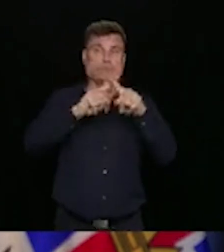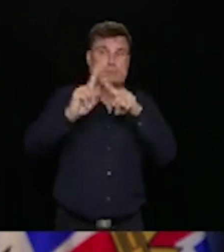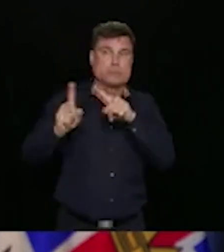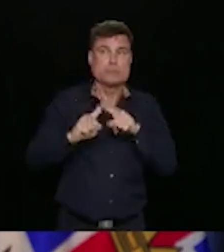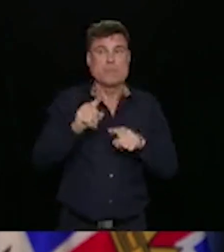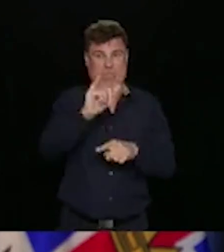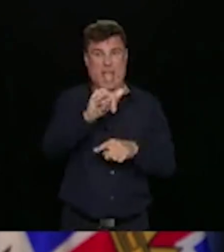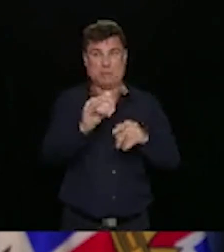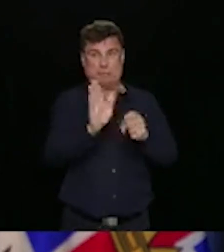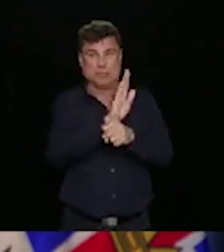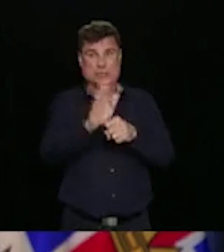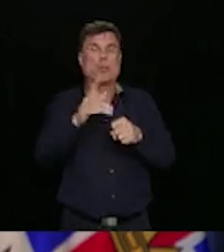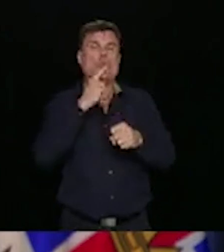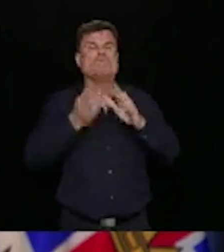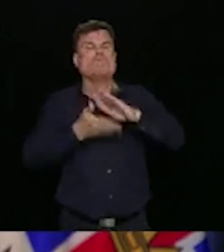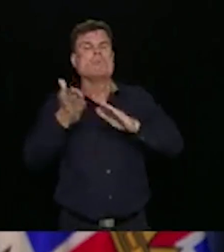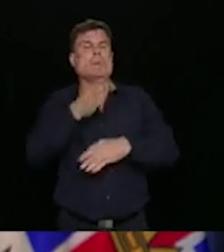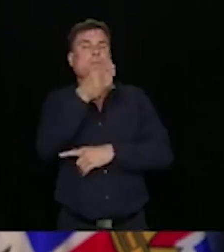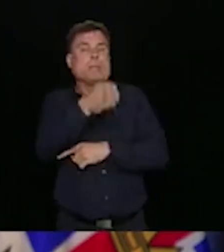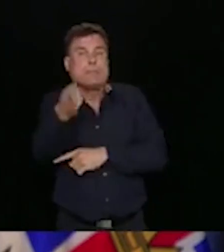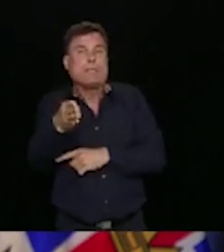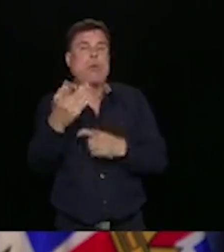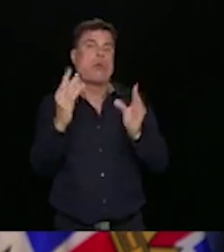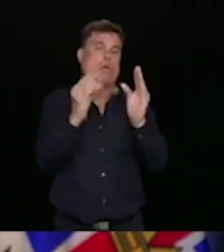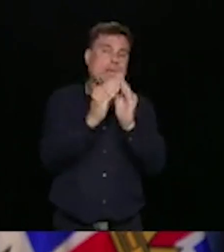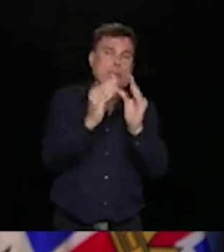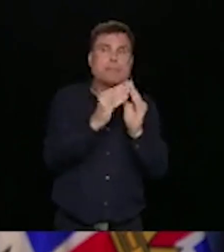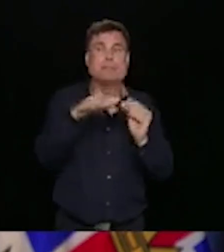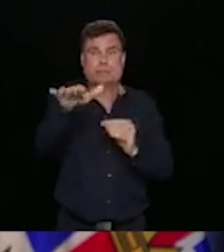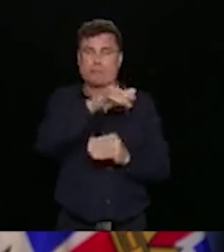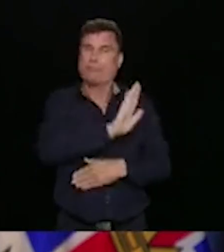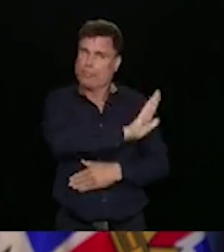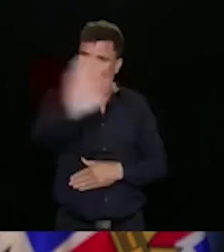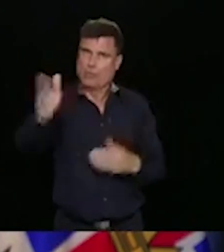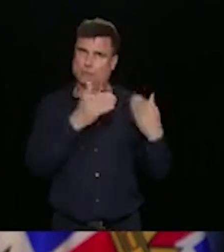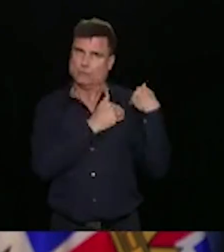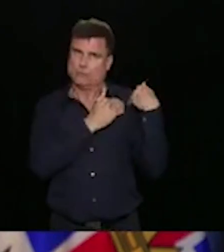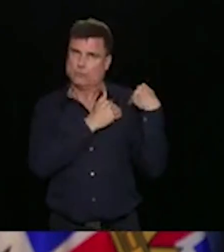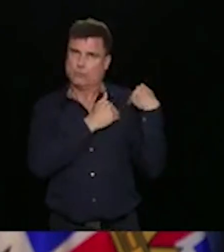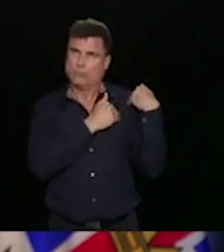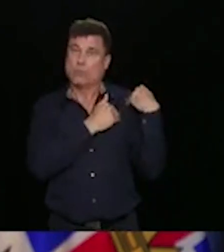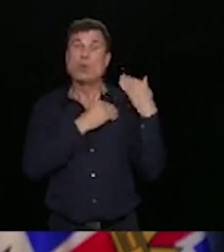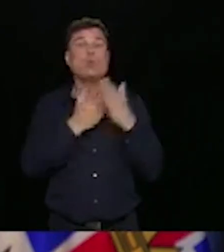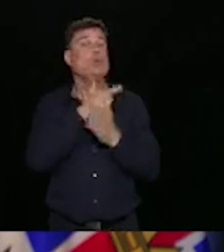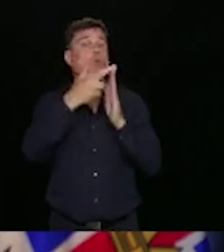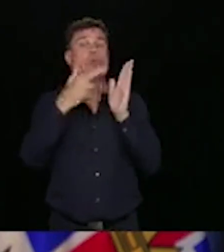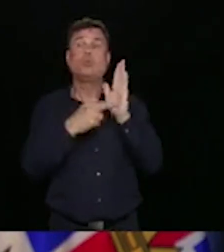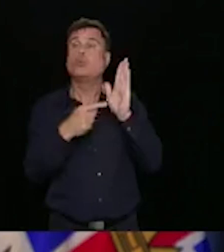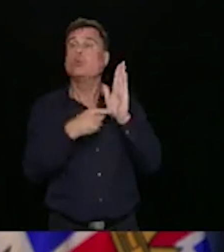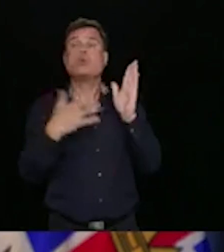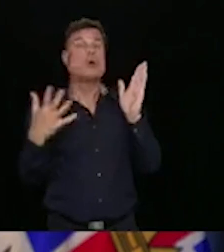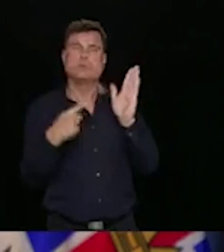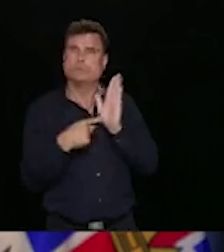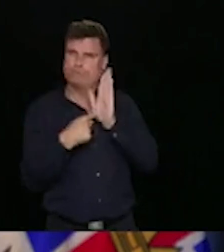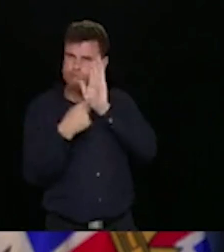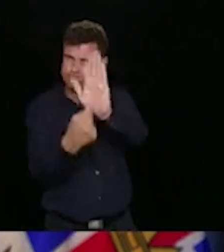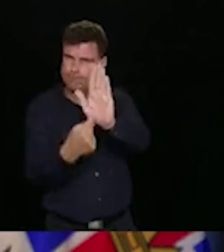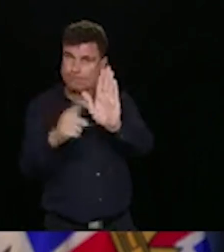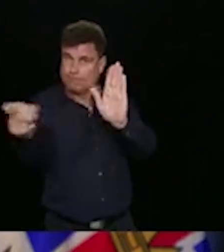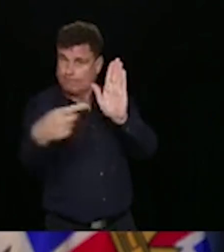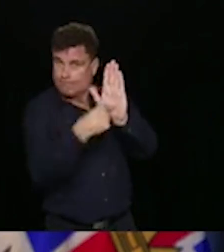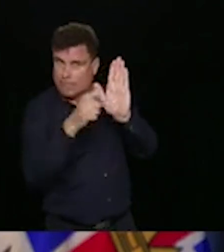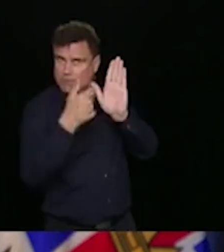being followed. And we can support that with local by-law enforcement and public health enforcement as well. So